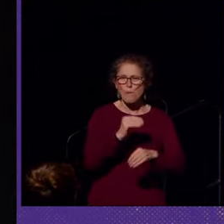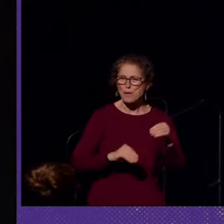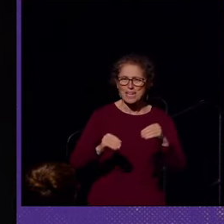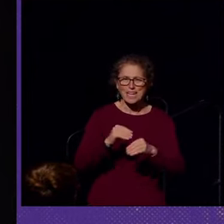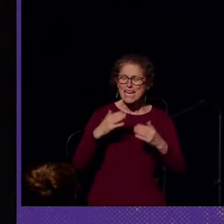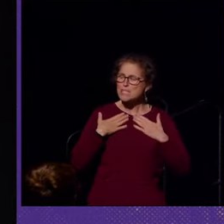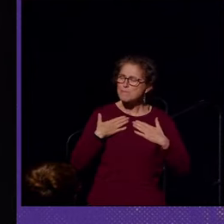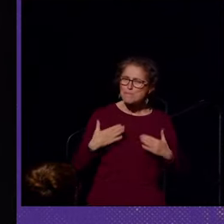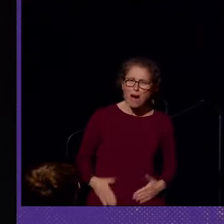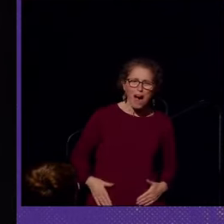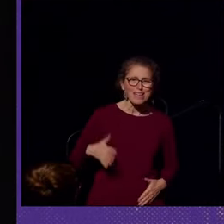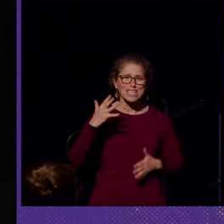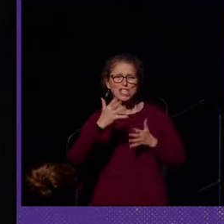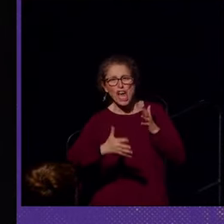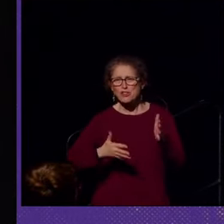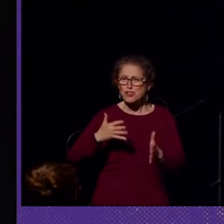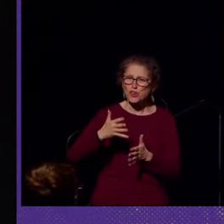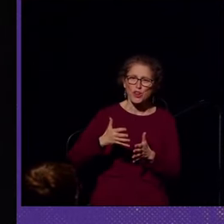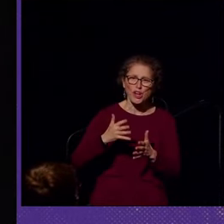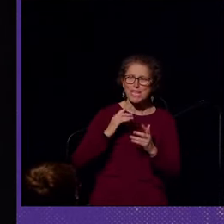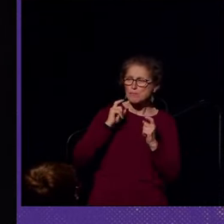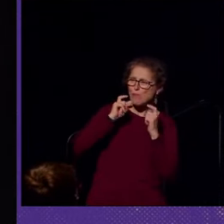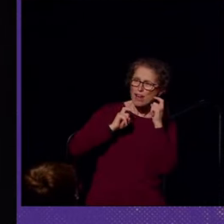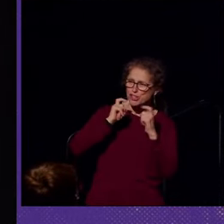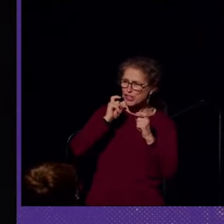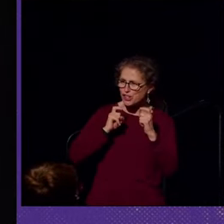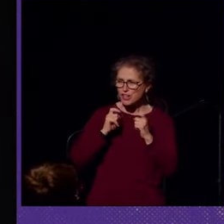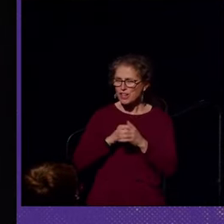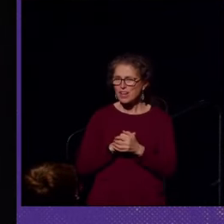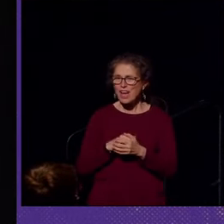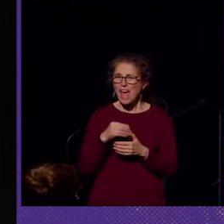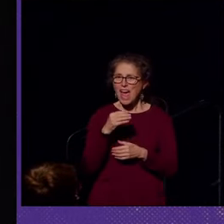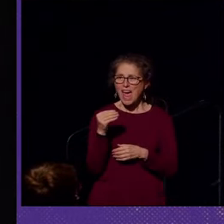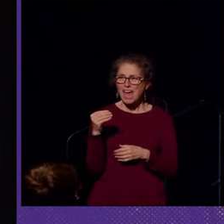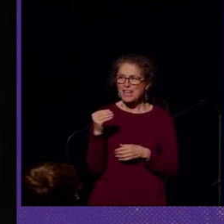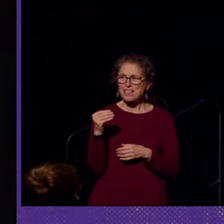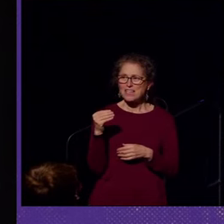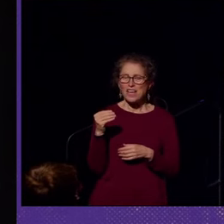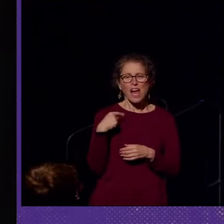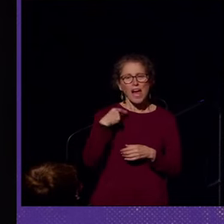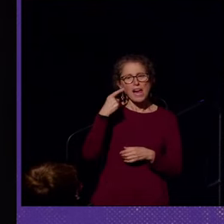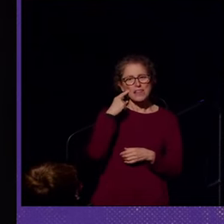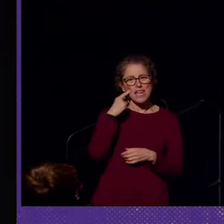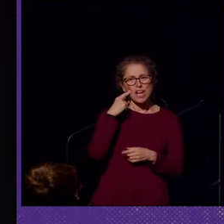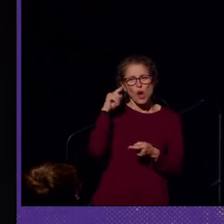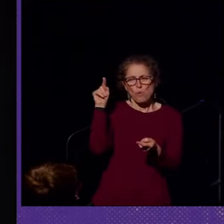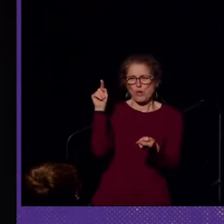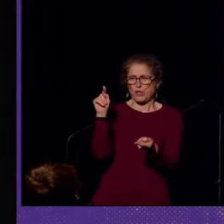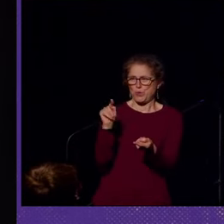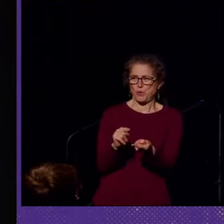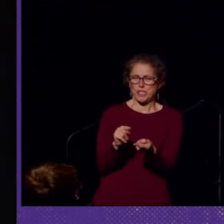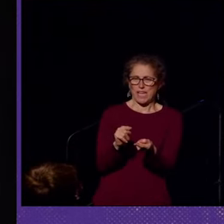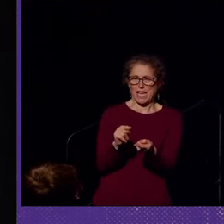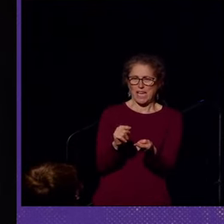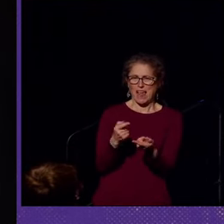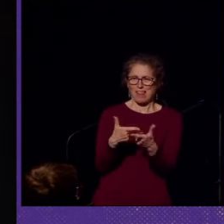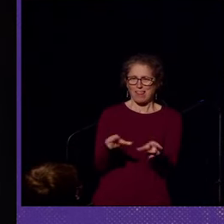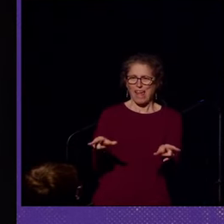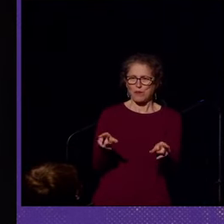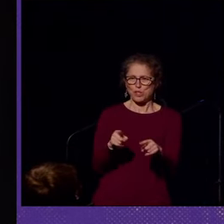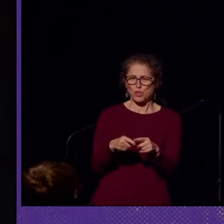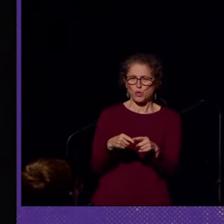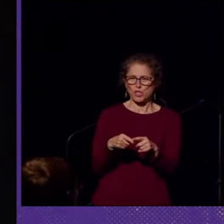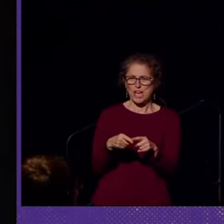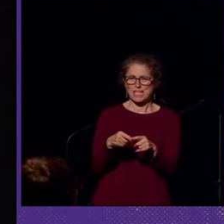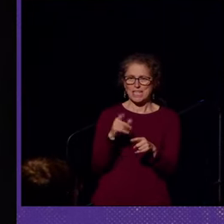it's body, it's gestures, it's expression. And I think reducing the language to